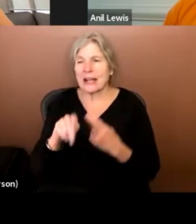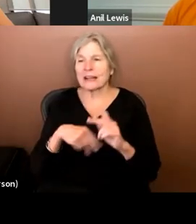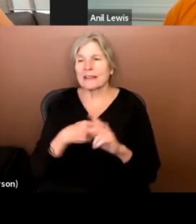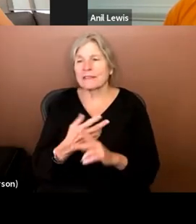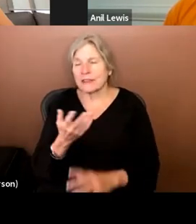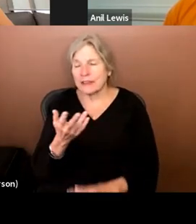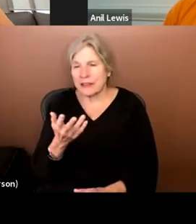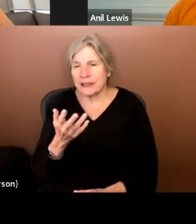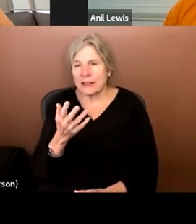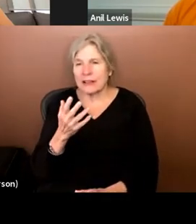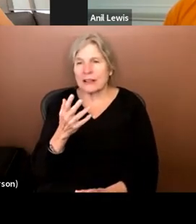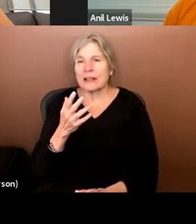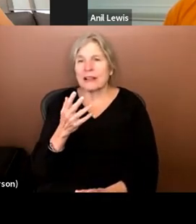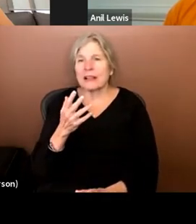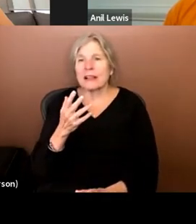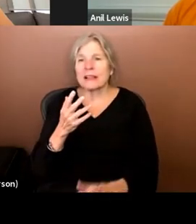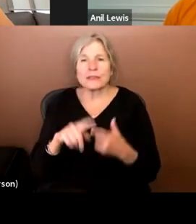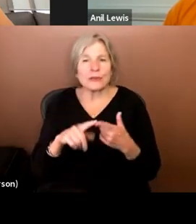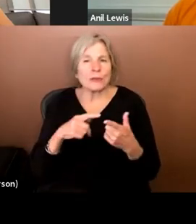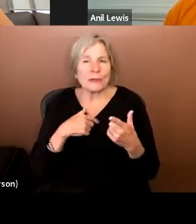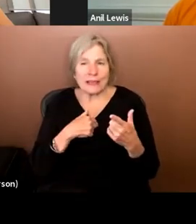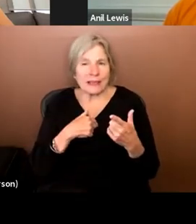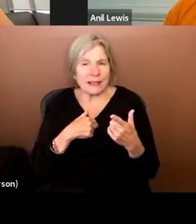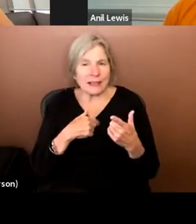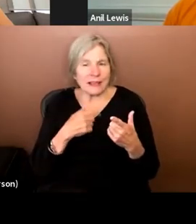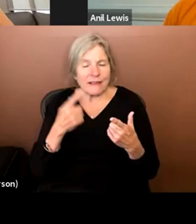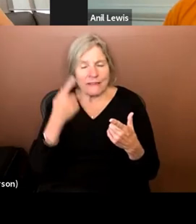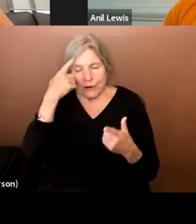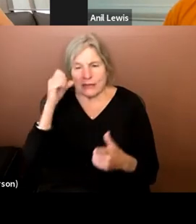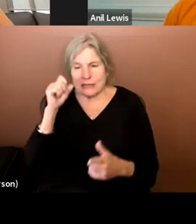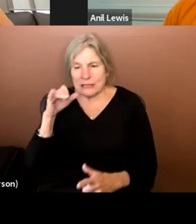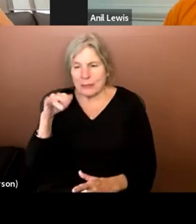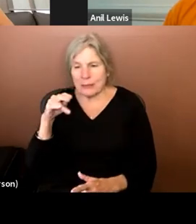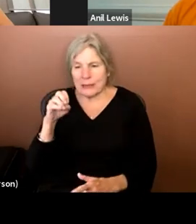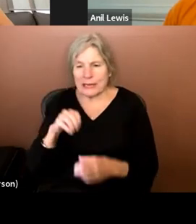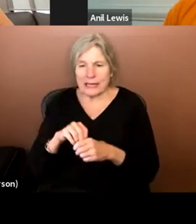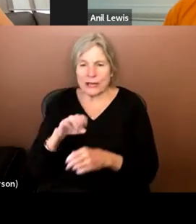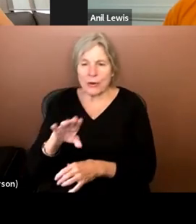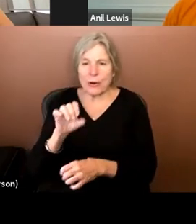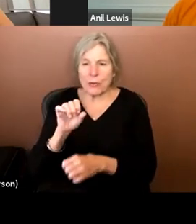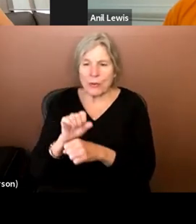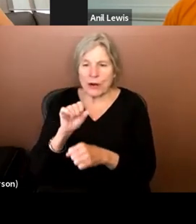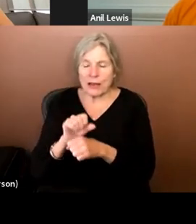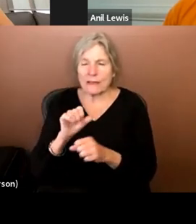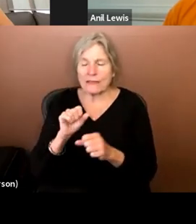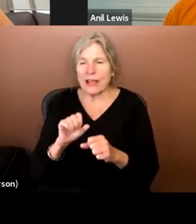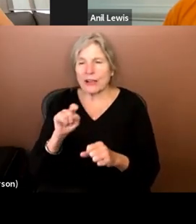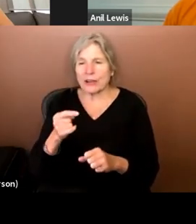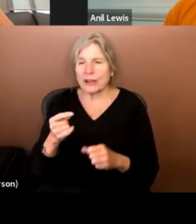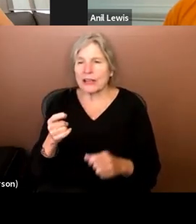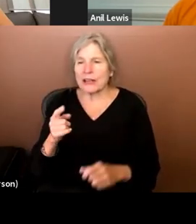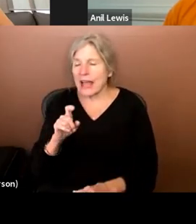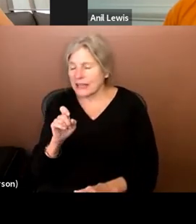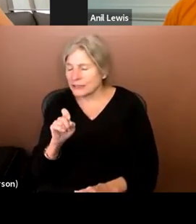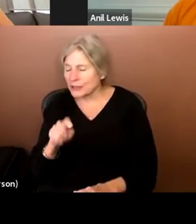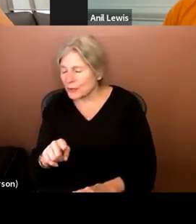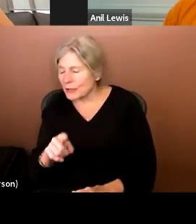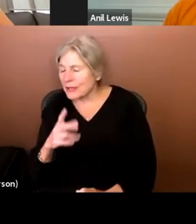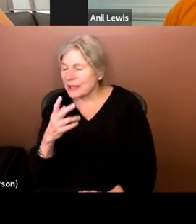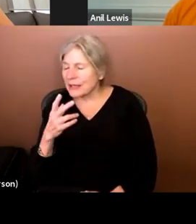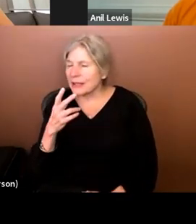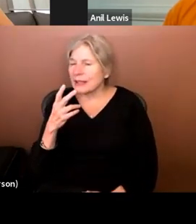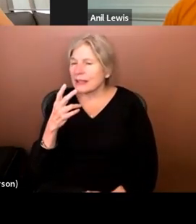in a sense, putting on the page, which to me is for Sabine, I think in your work, uh, if I could just sort of slide a question in here is, whether